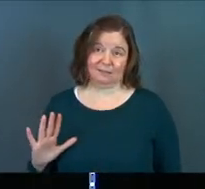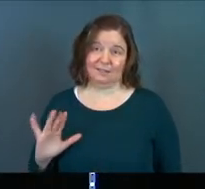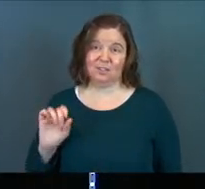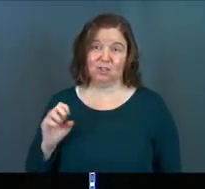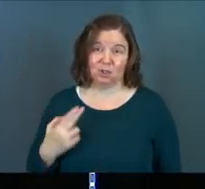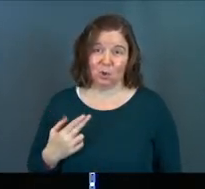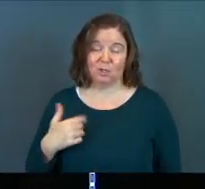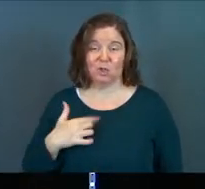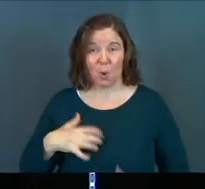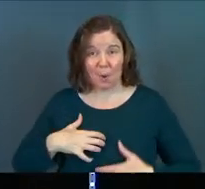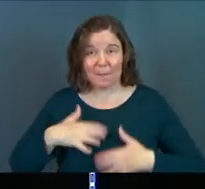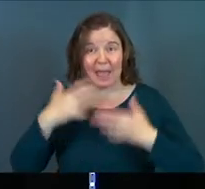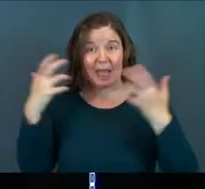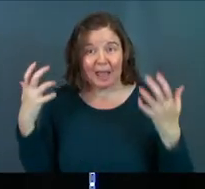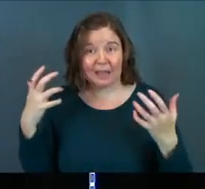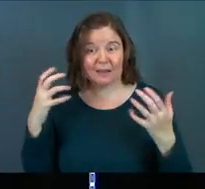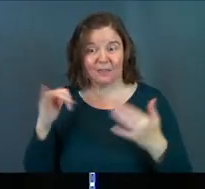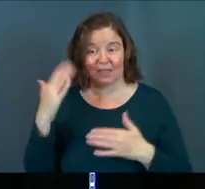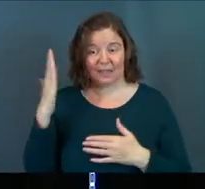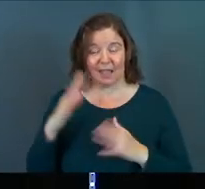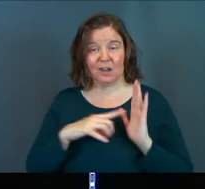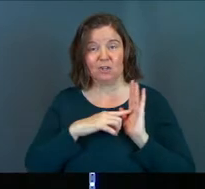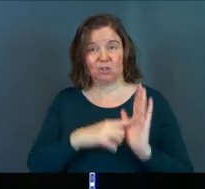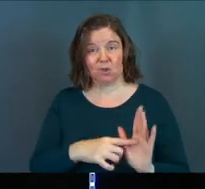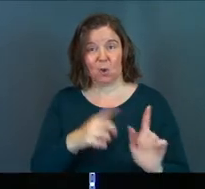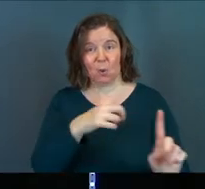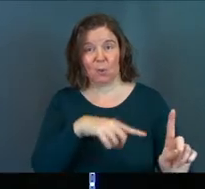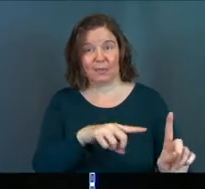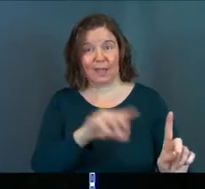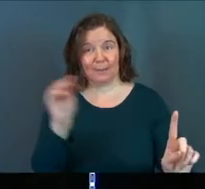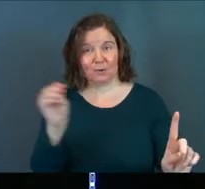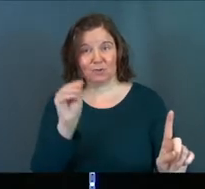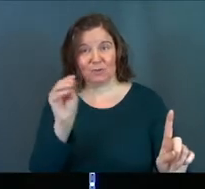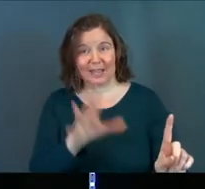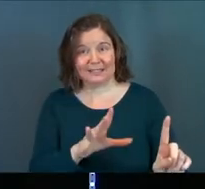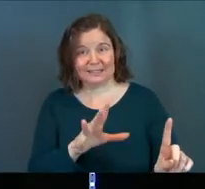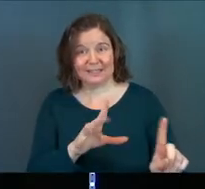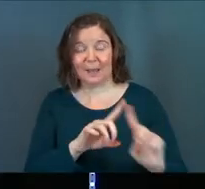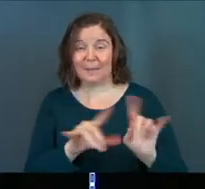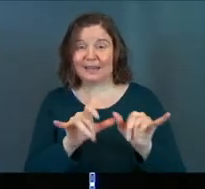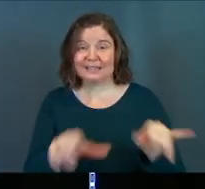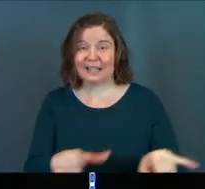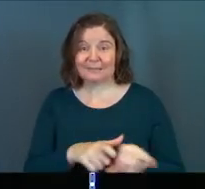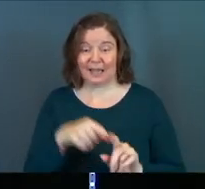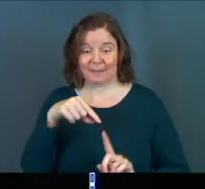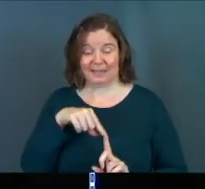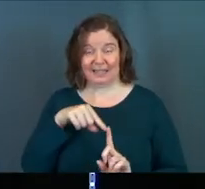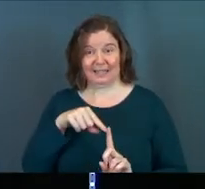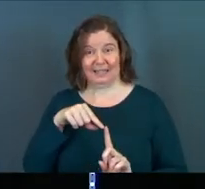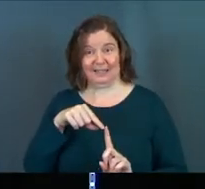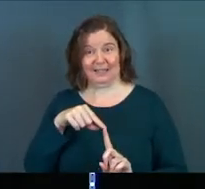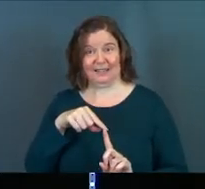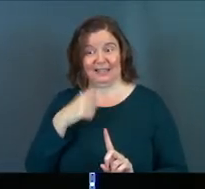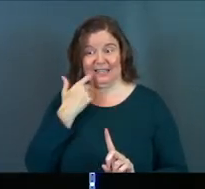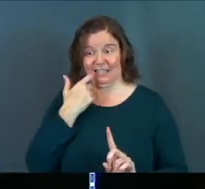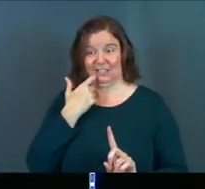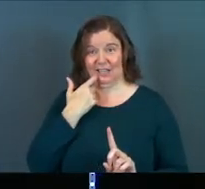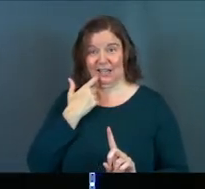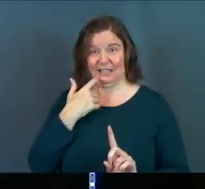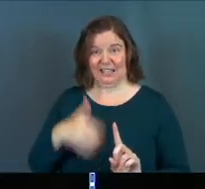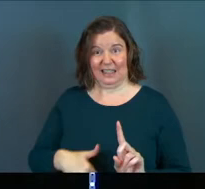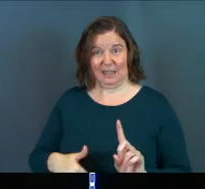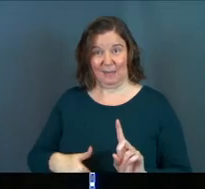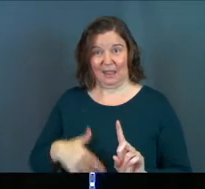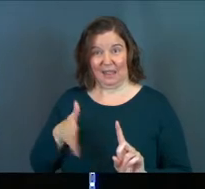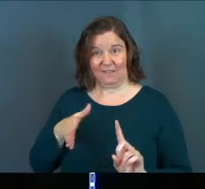Jonah is so mad that God showed the Ninevites grace, yet he's the same person who was just in the